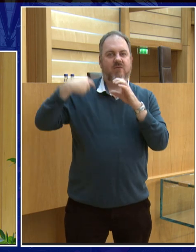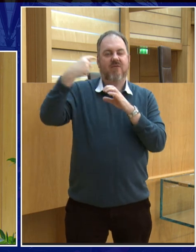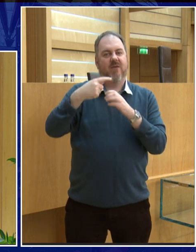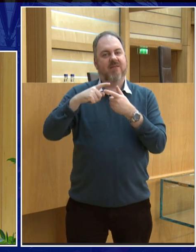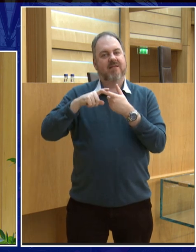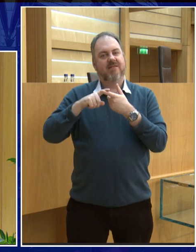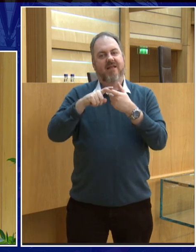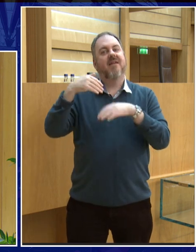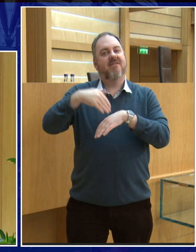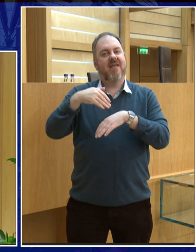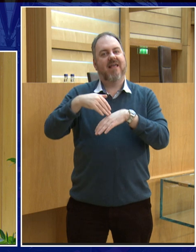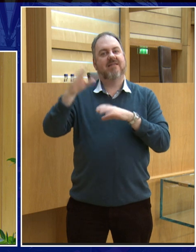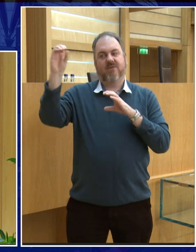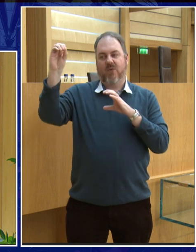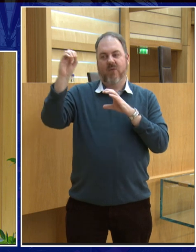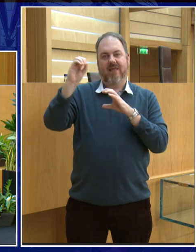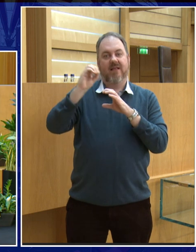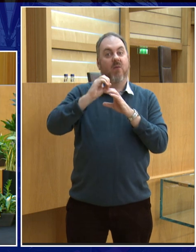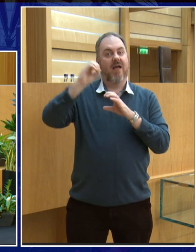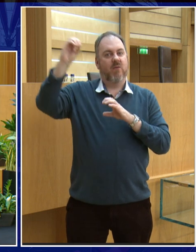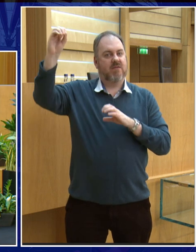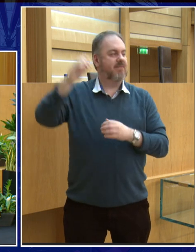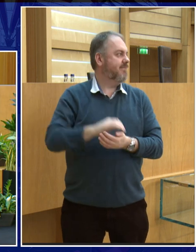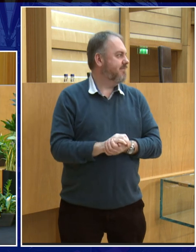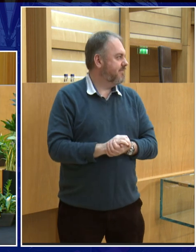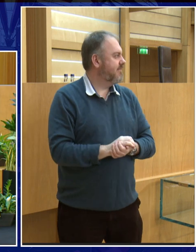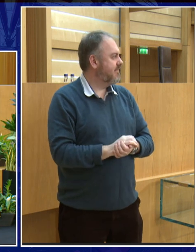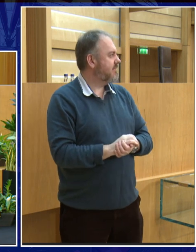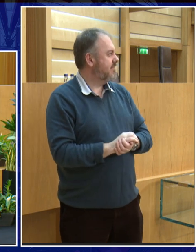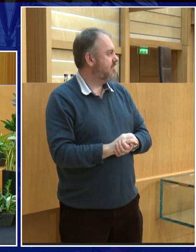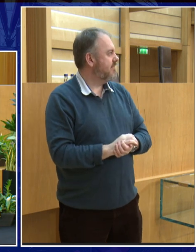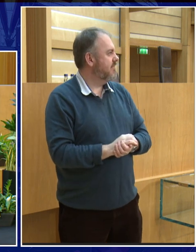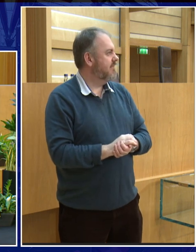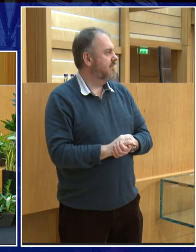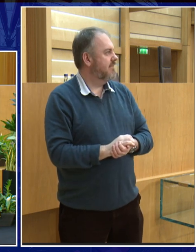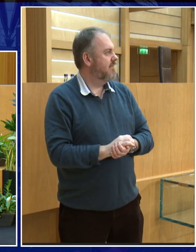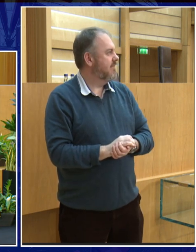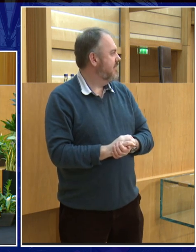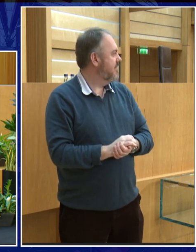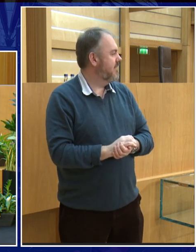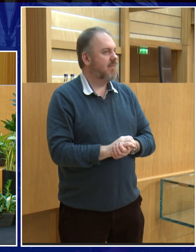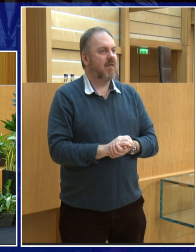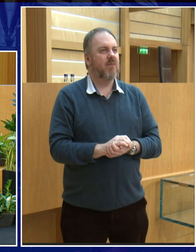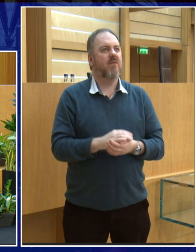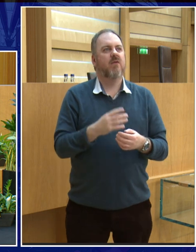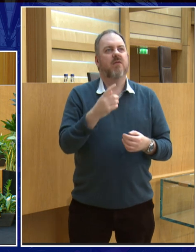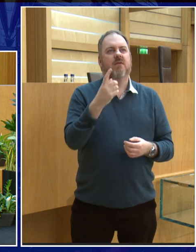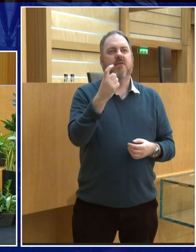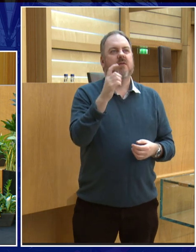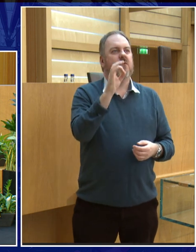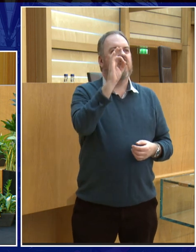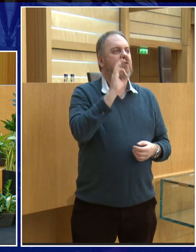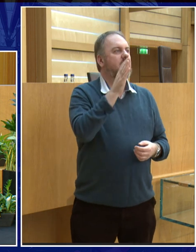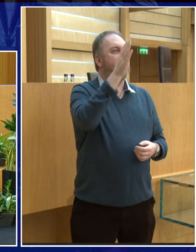going around. But a very interesting question. Thank you. Now, I've got a couple from over... I'm going to take... Oh, dear. There is one over there as well, which will